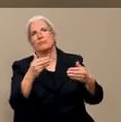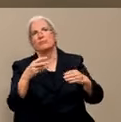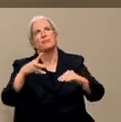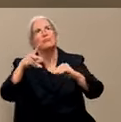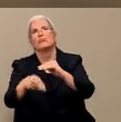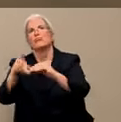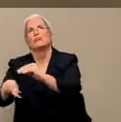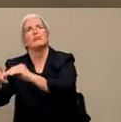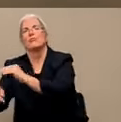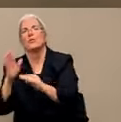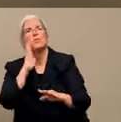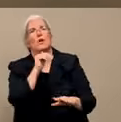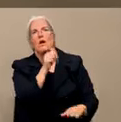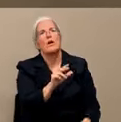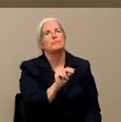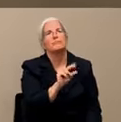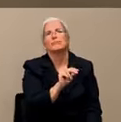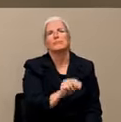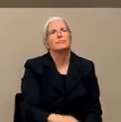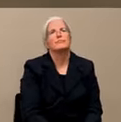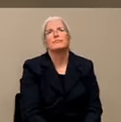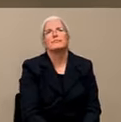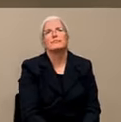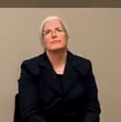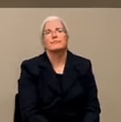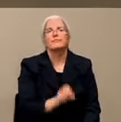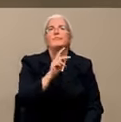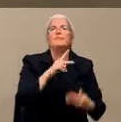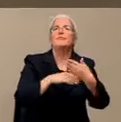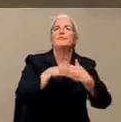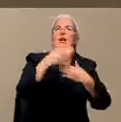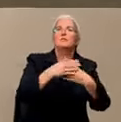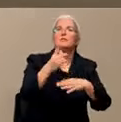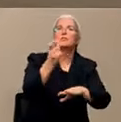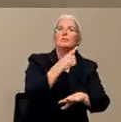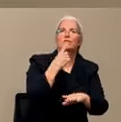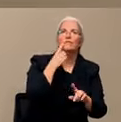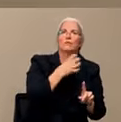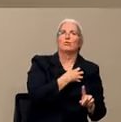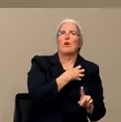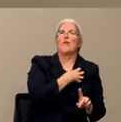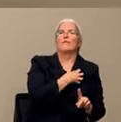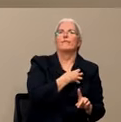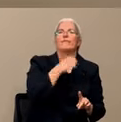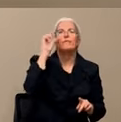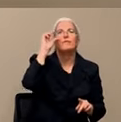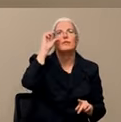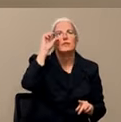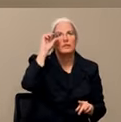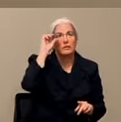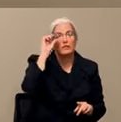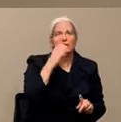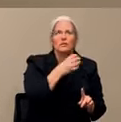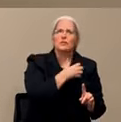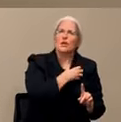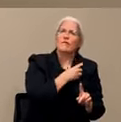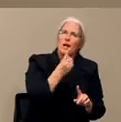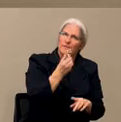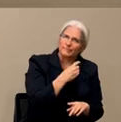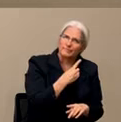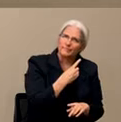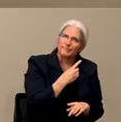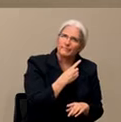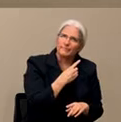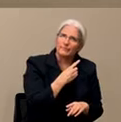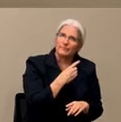Mayor. Next question will be for the sheriff. So sheriff, do sheriffs and correctional officers go